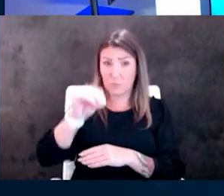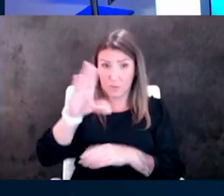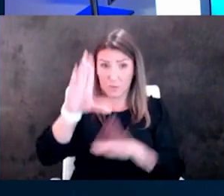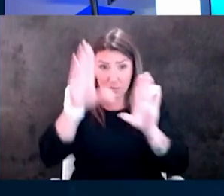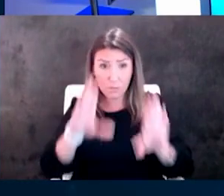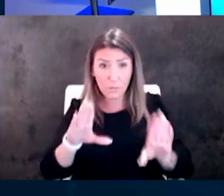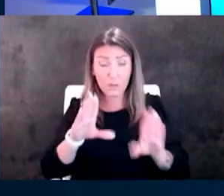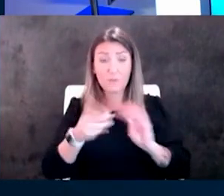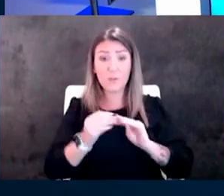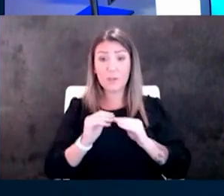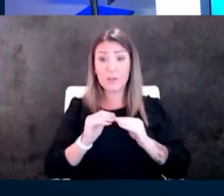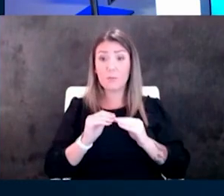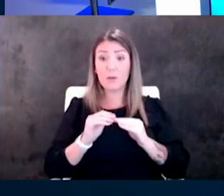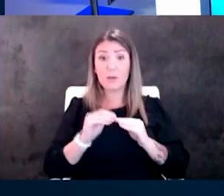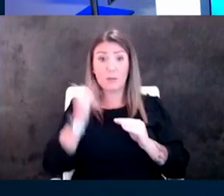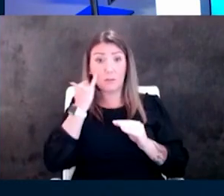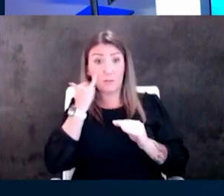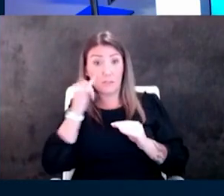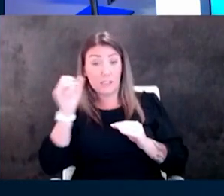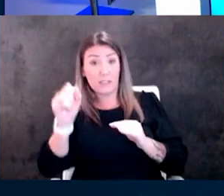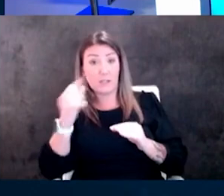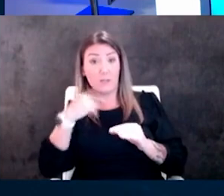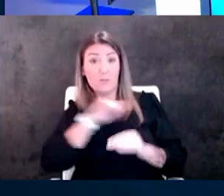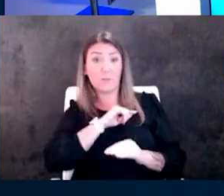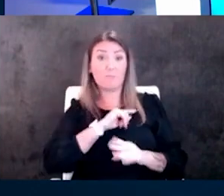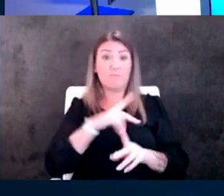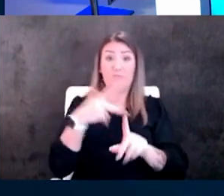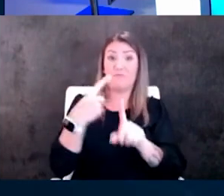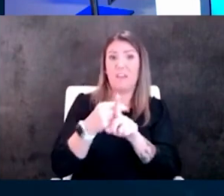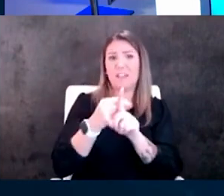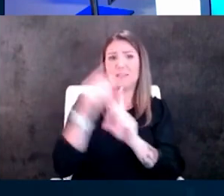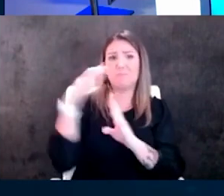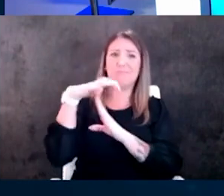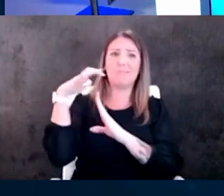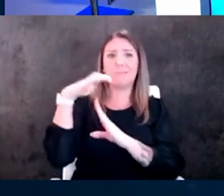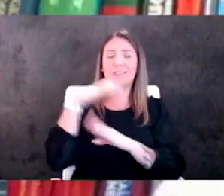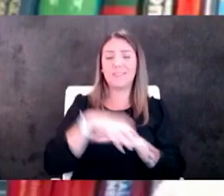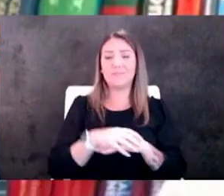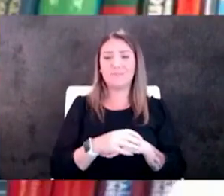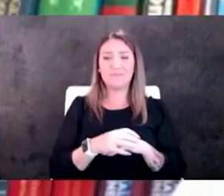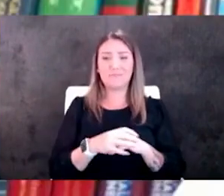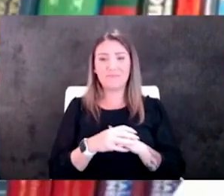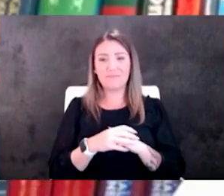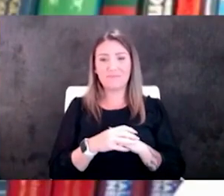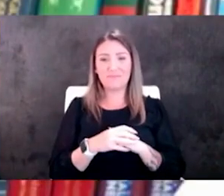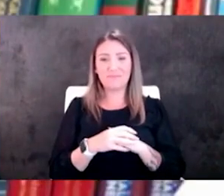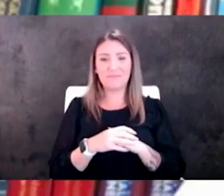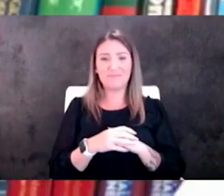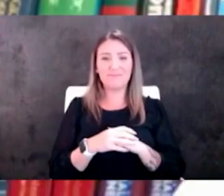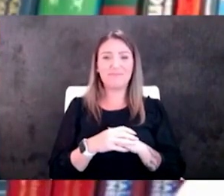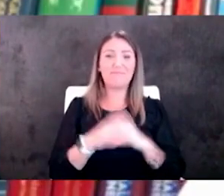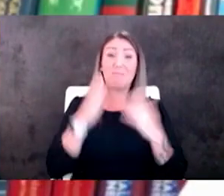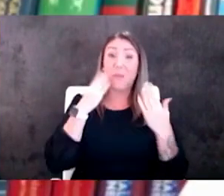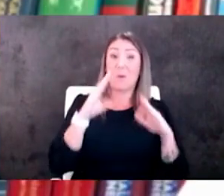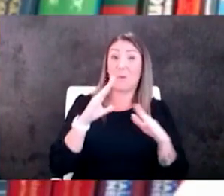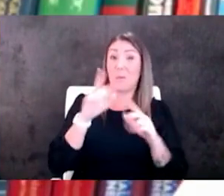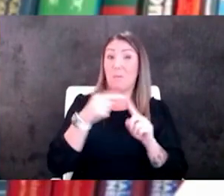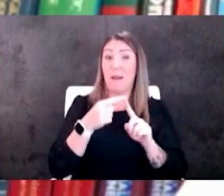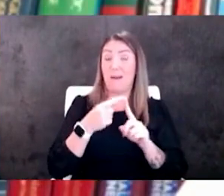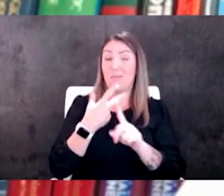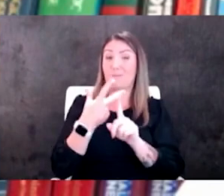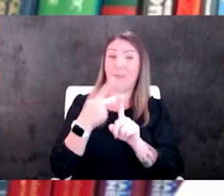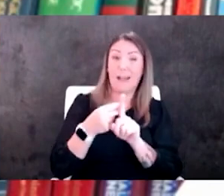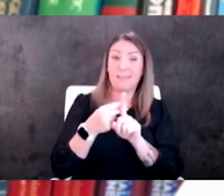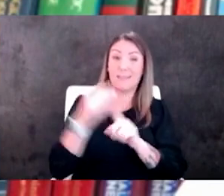if you are we're going to call you the vaccine maestro you got to come to kansas city well i don't know if they're vaccine maestro again that's